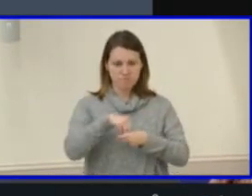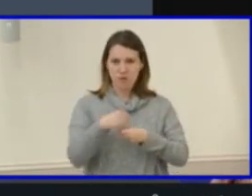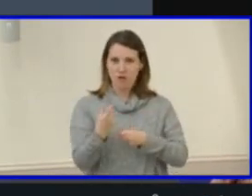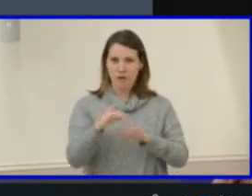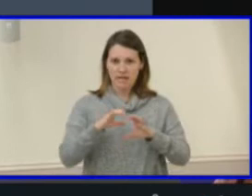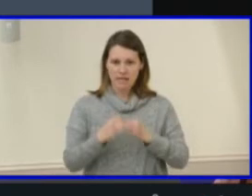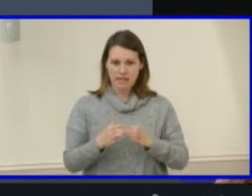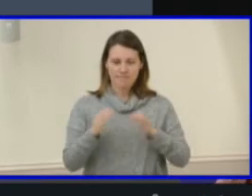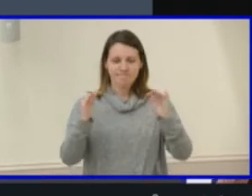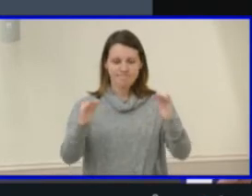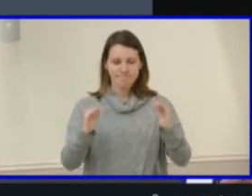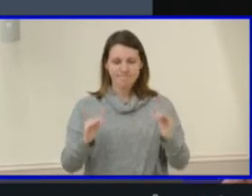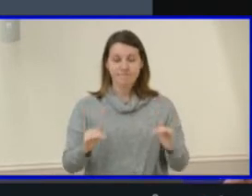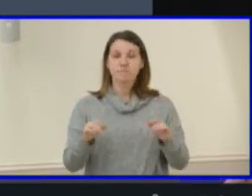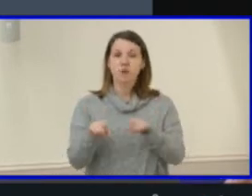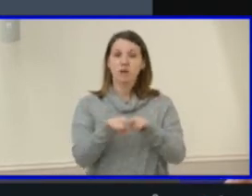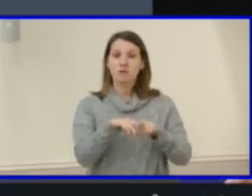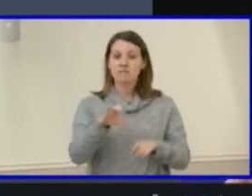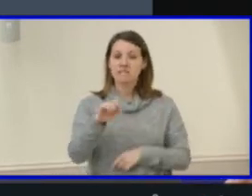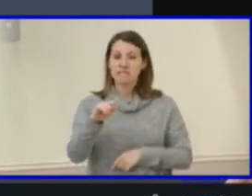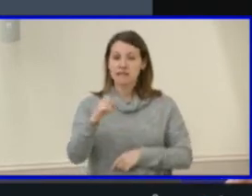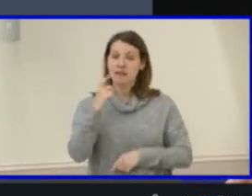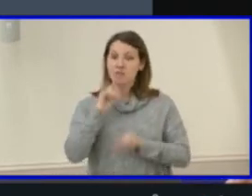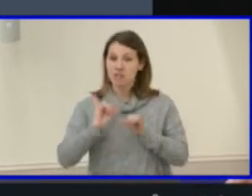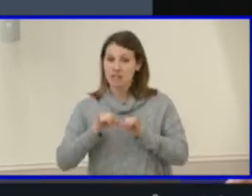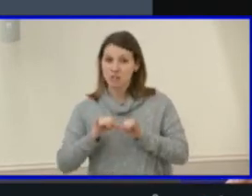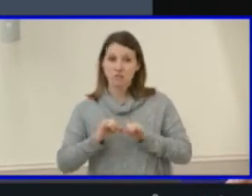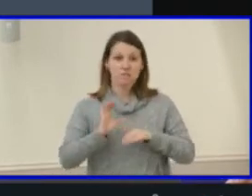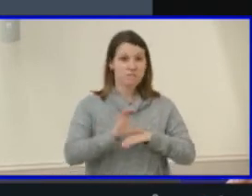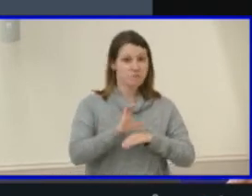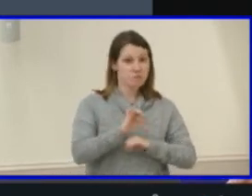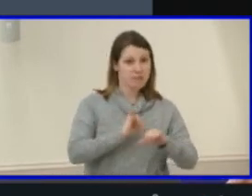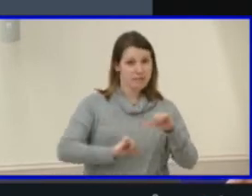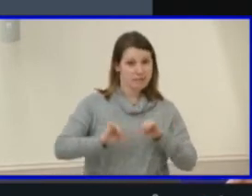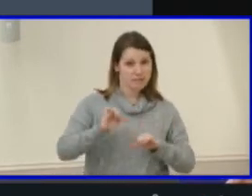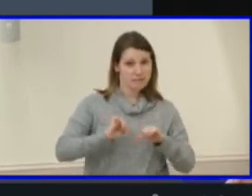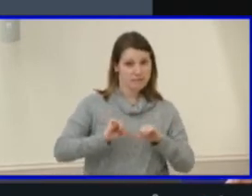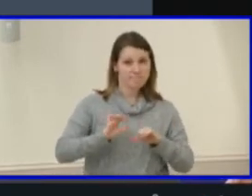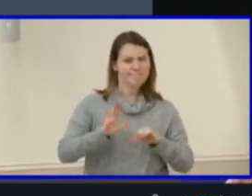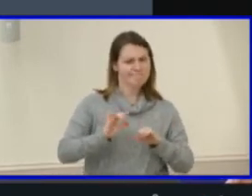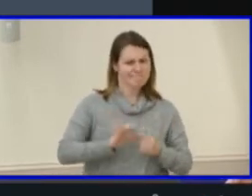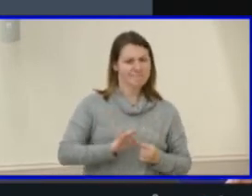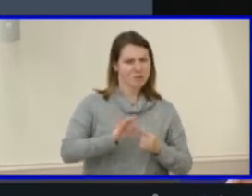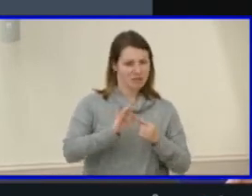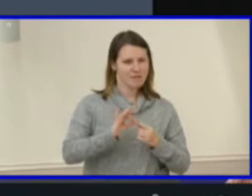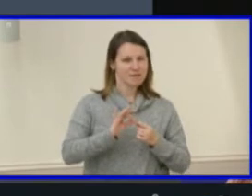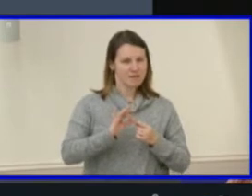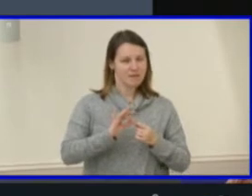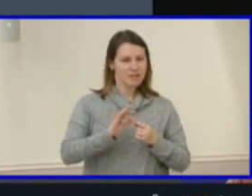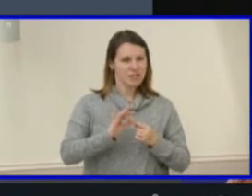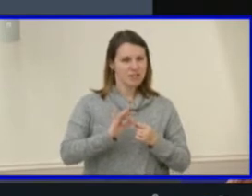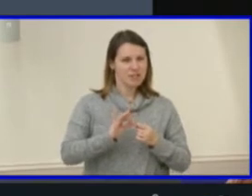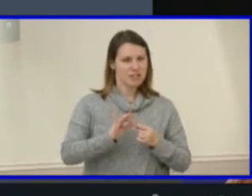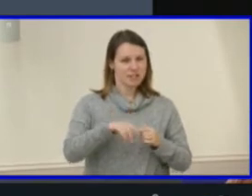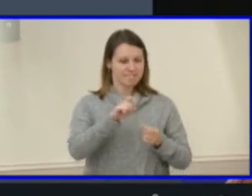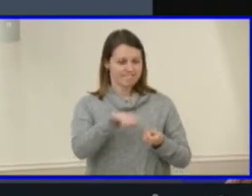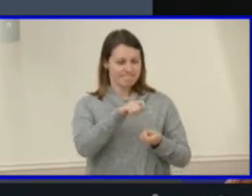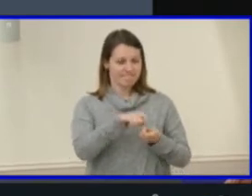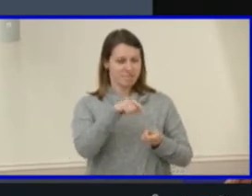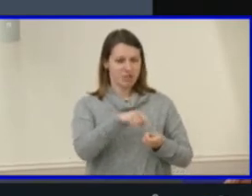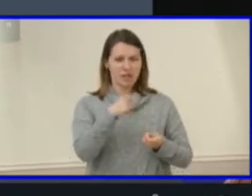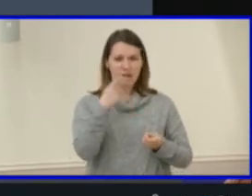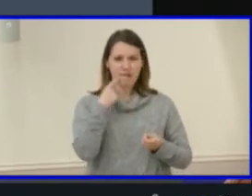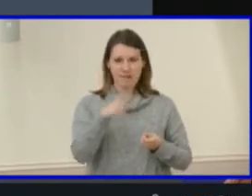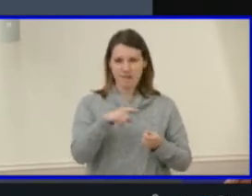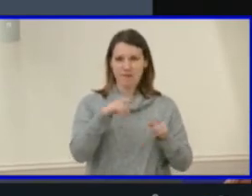CTE, the course description for engineering and computer science, a unique version of the AP computer science principles that